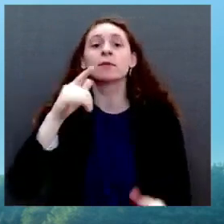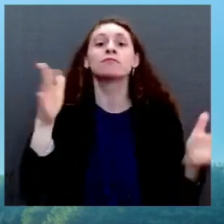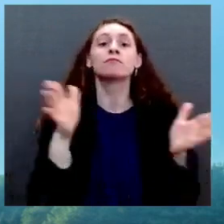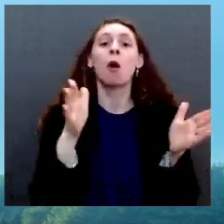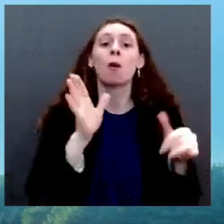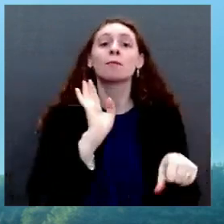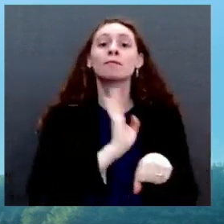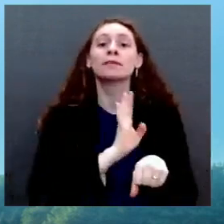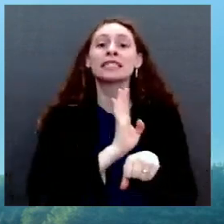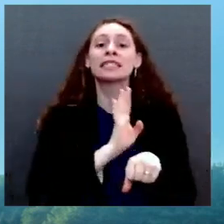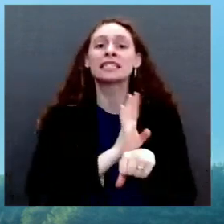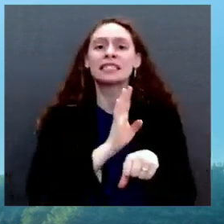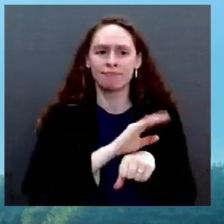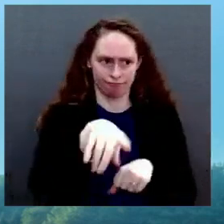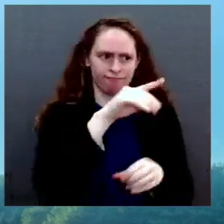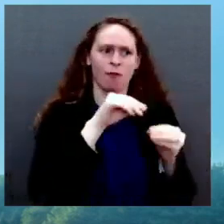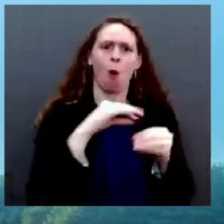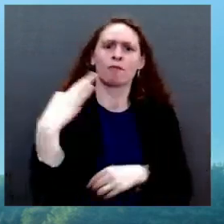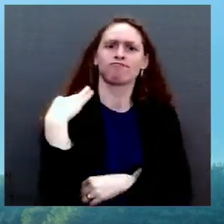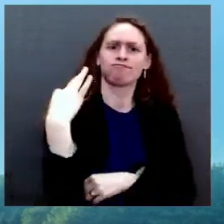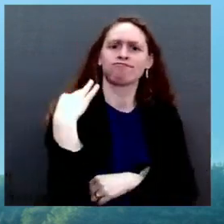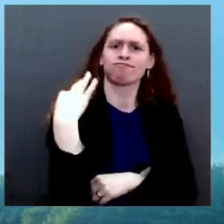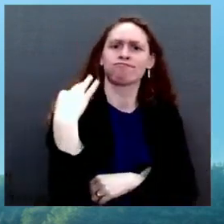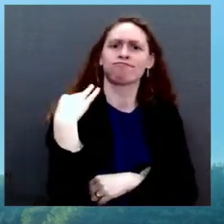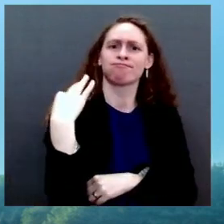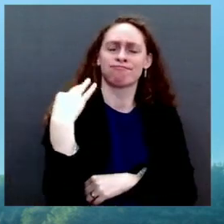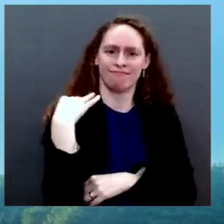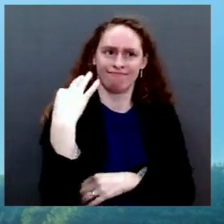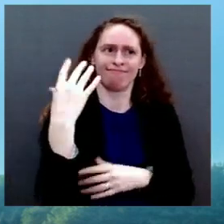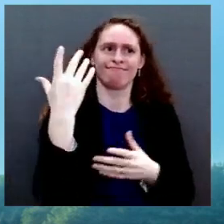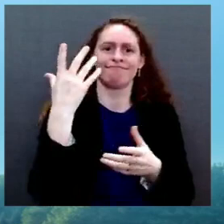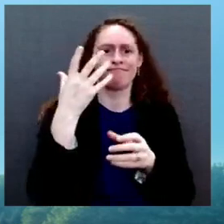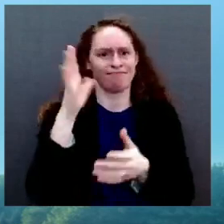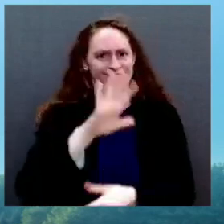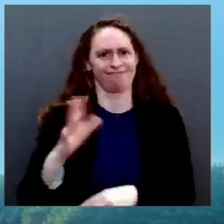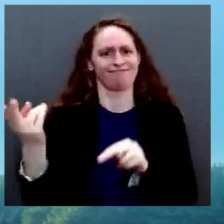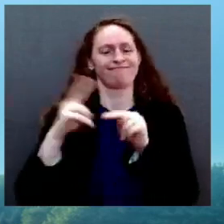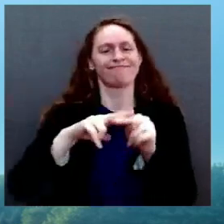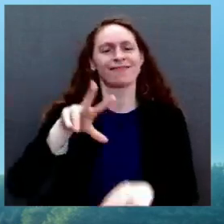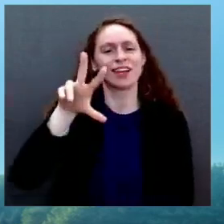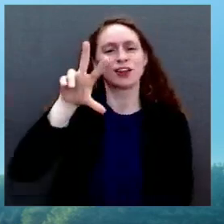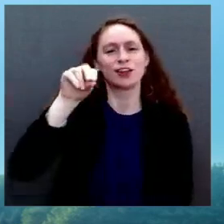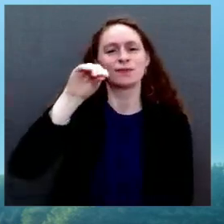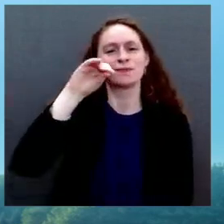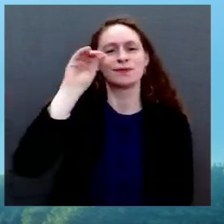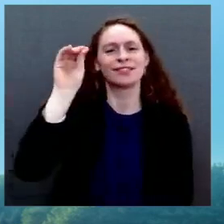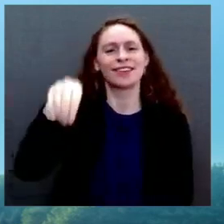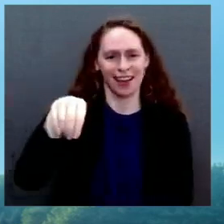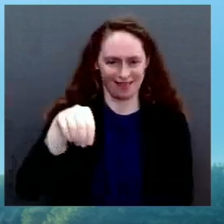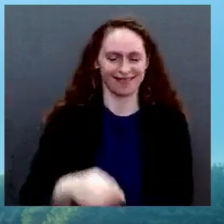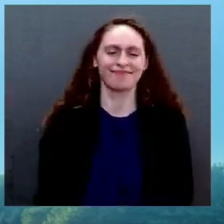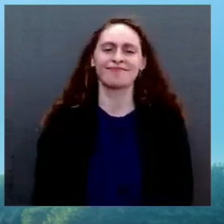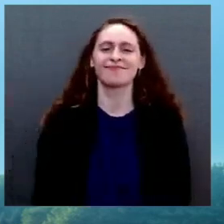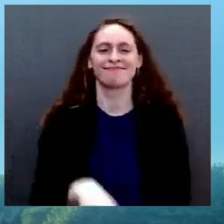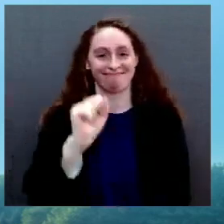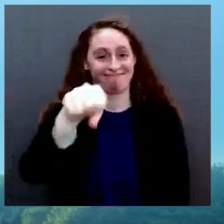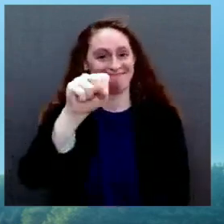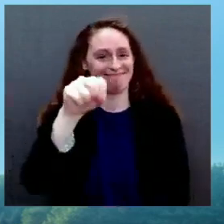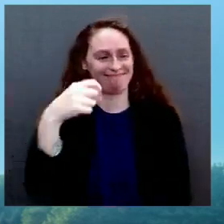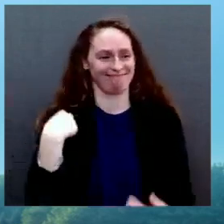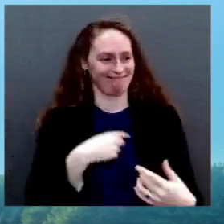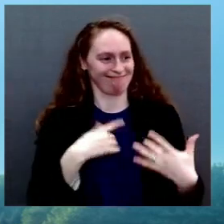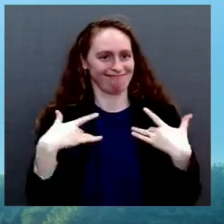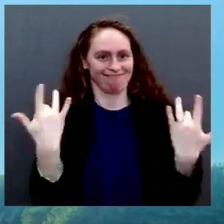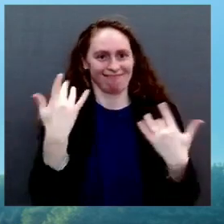and the fastest growth in America in nearly 40 years. And America is the only leading economy in the world